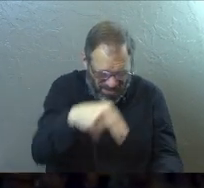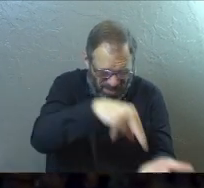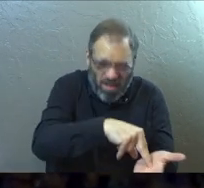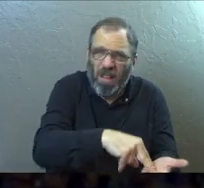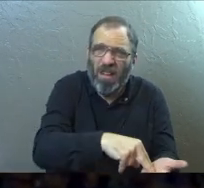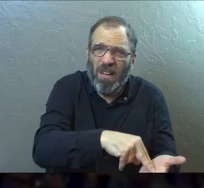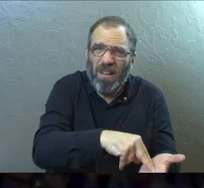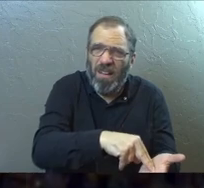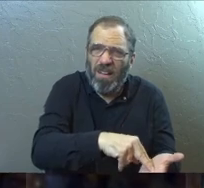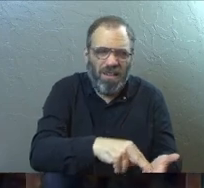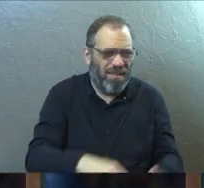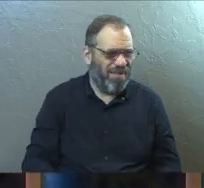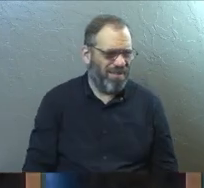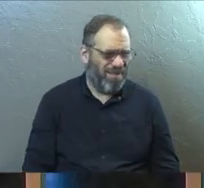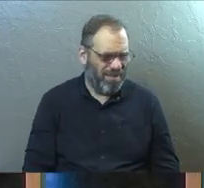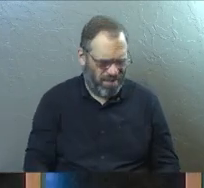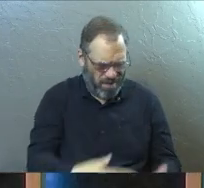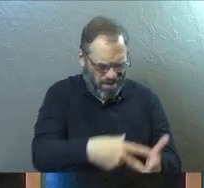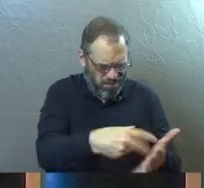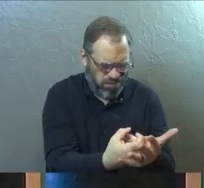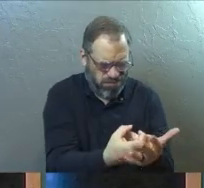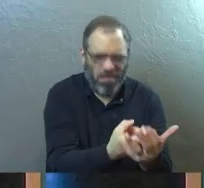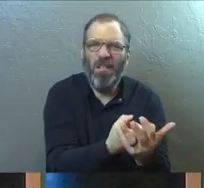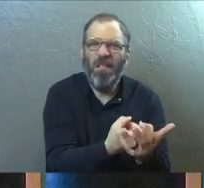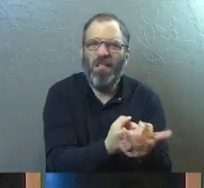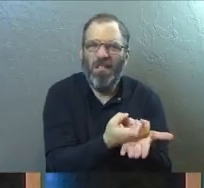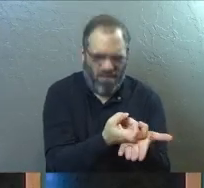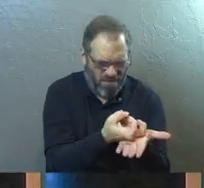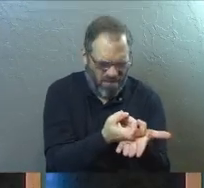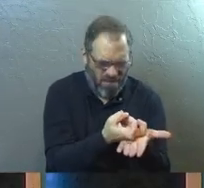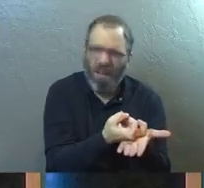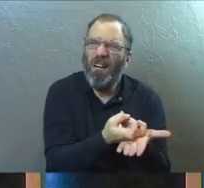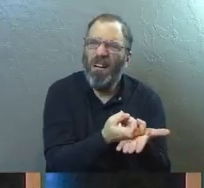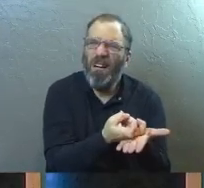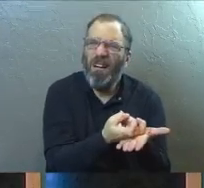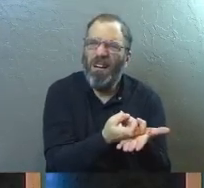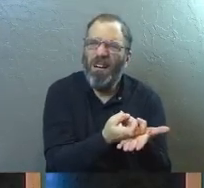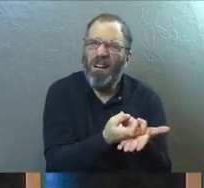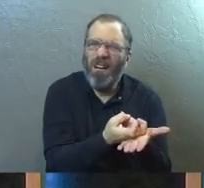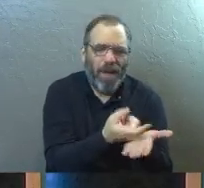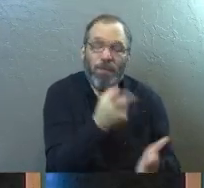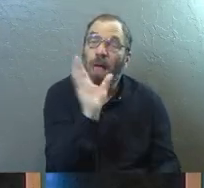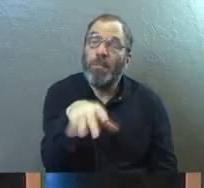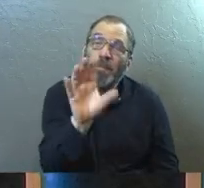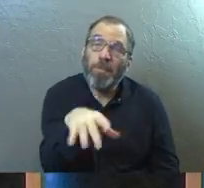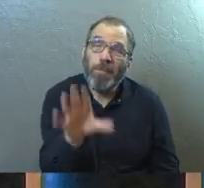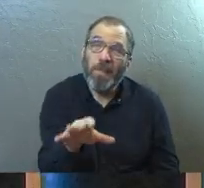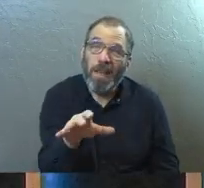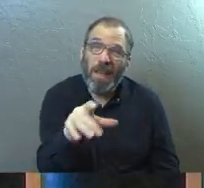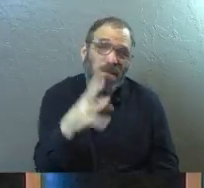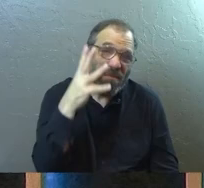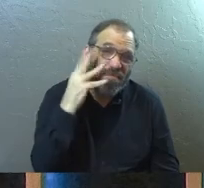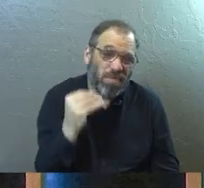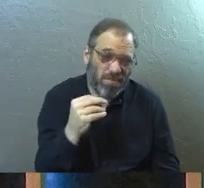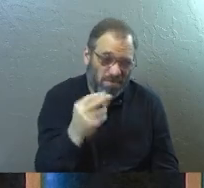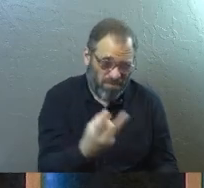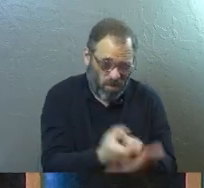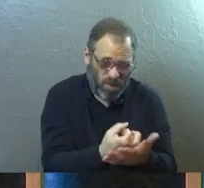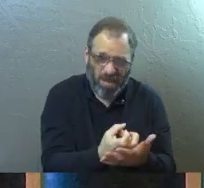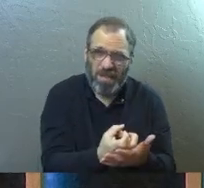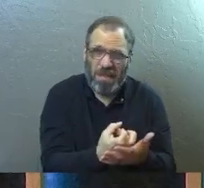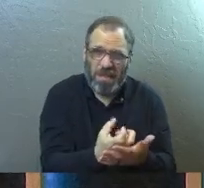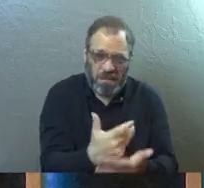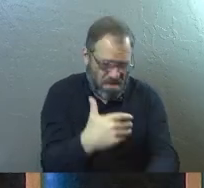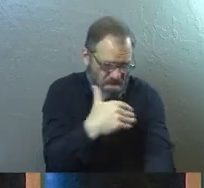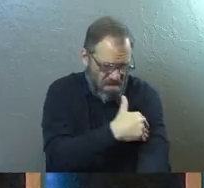Well, what crippled him? What stopped him from being able to walk? And not just that, but if you've never walked in your entire life, what